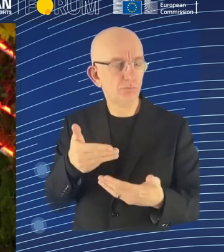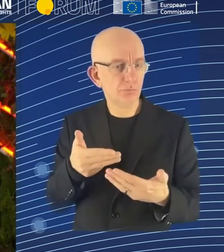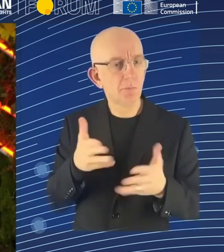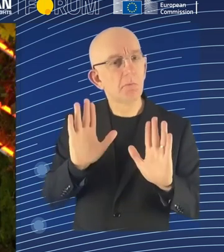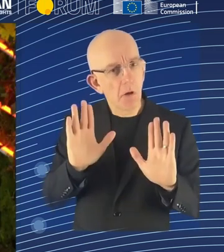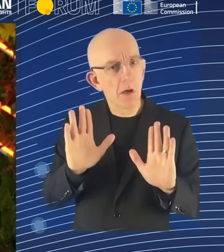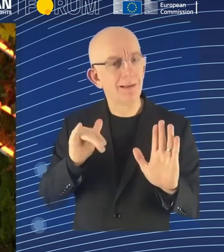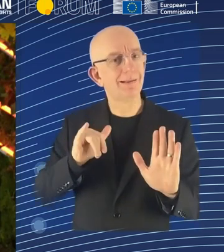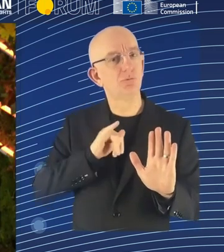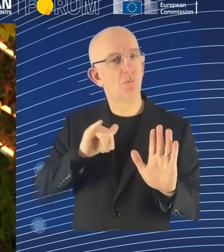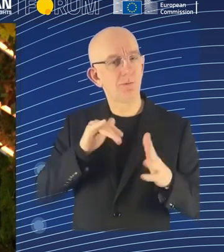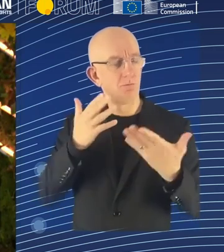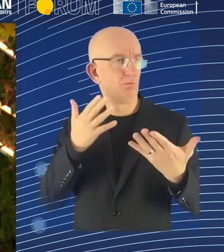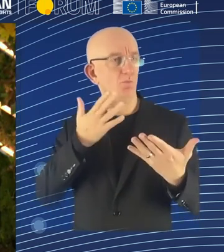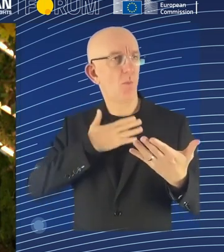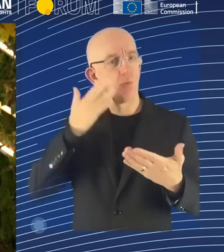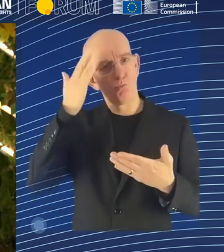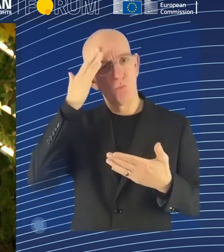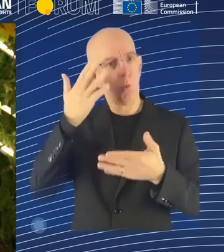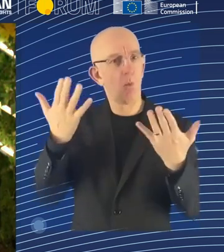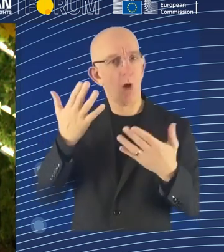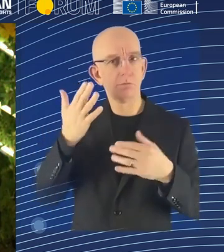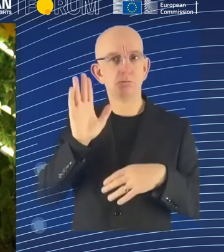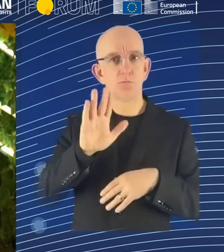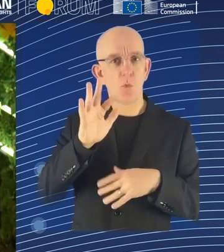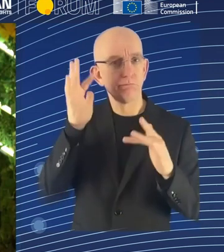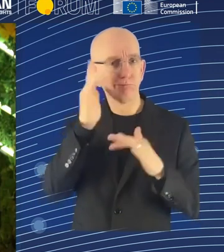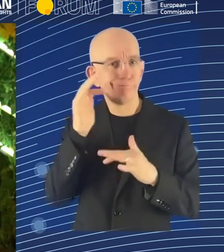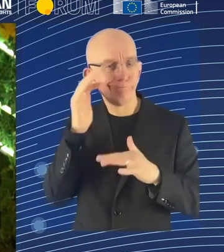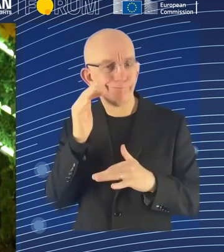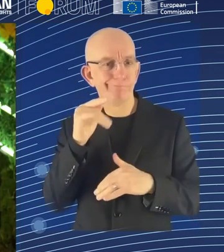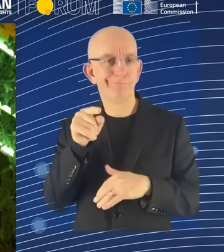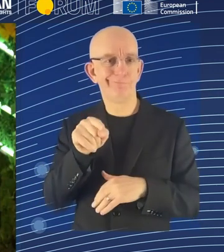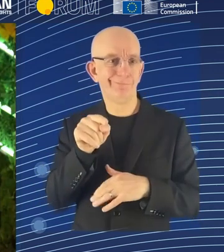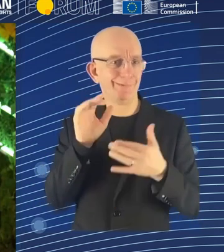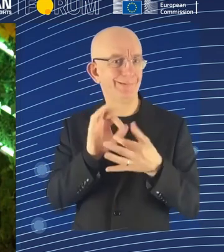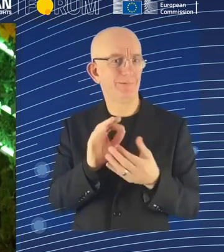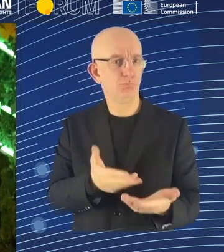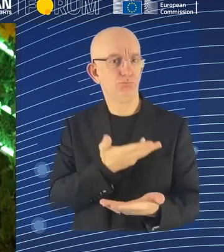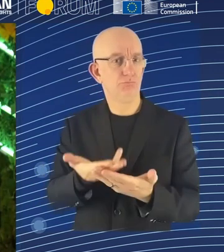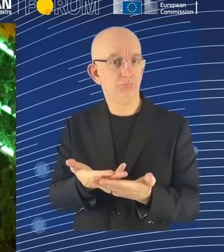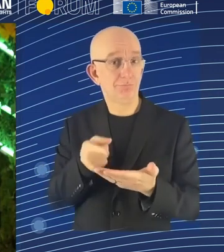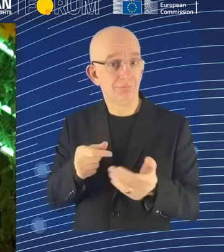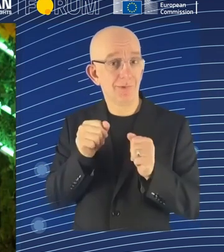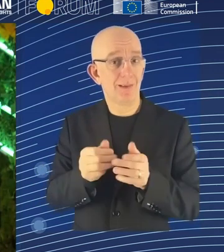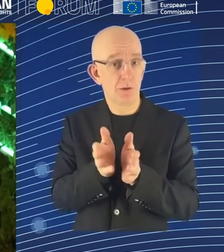settings are not really the same, obviously, you know, for many reasons. So, you know,